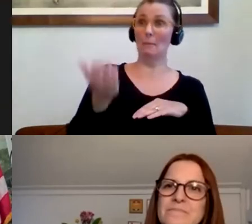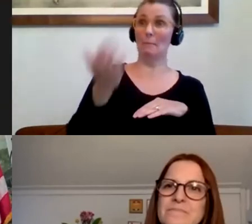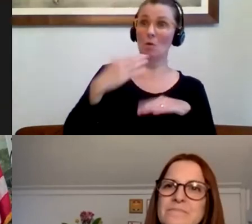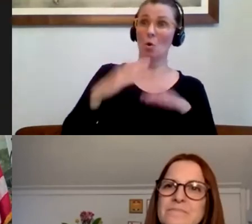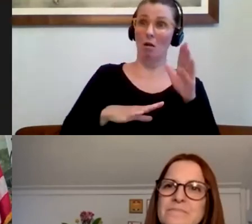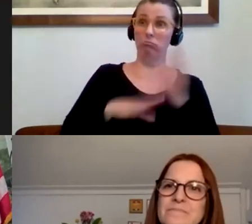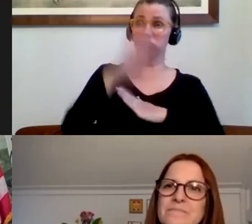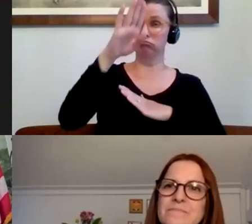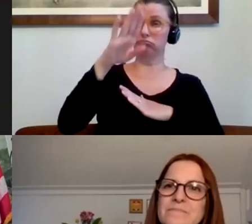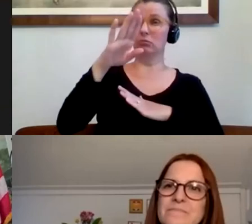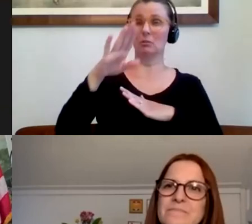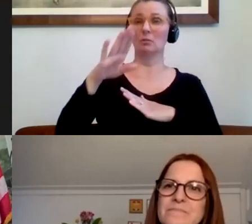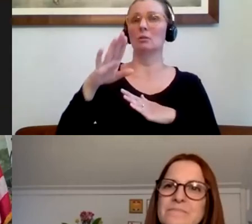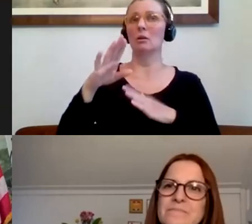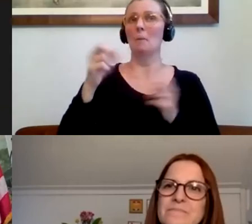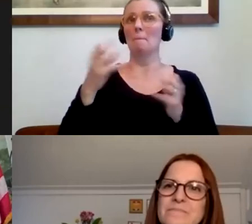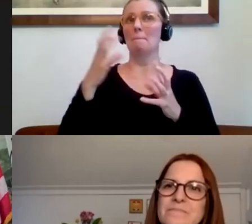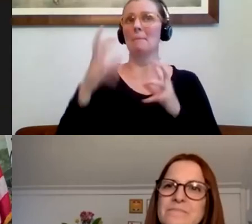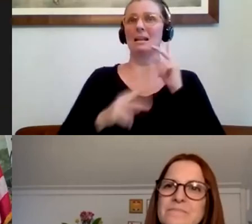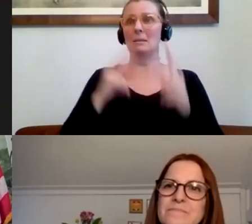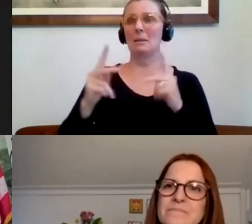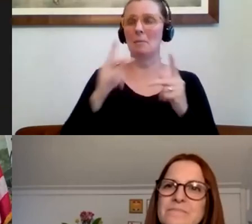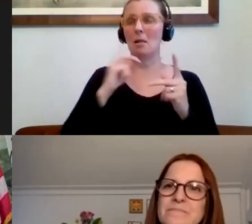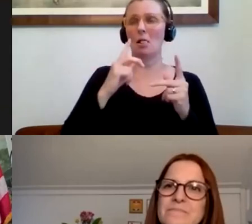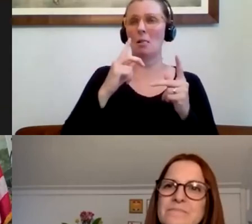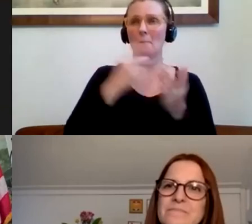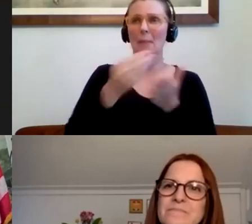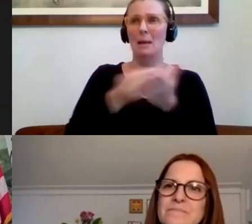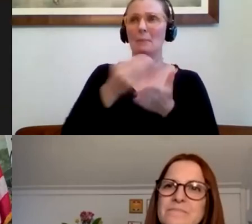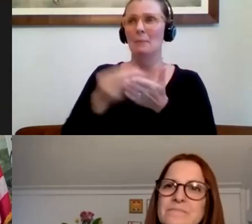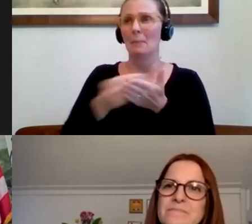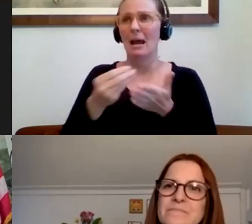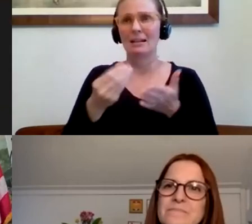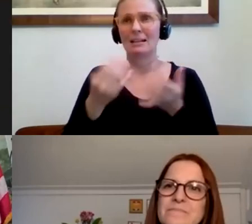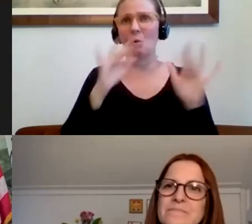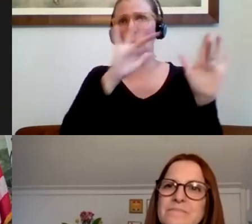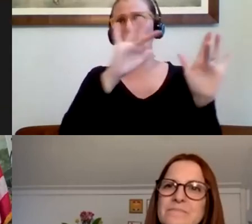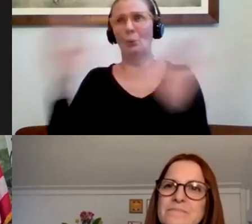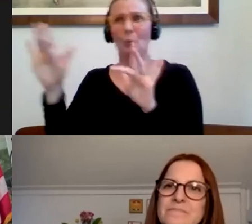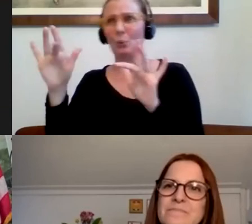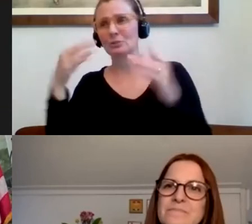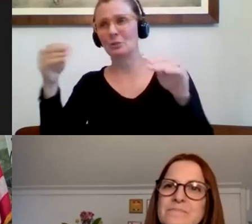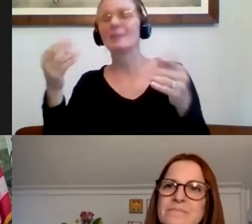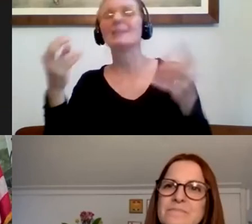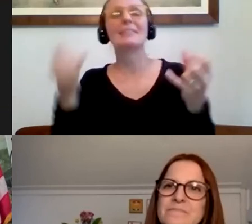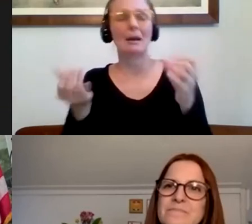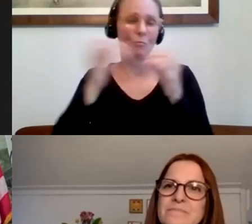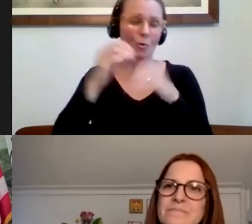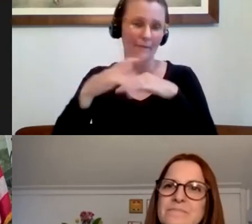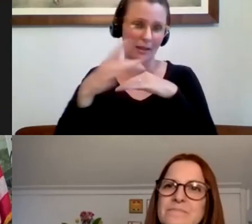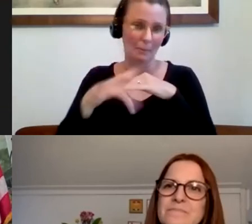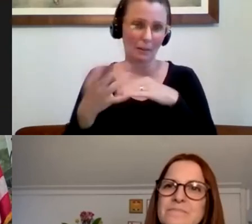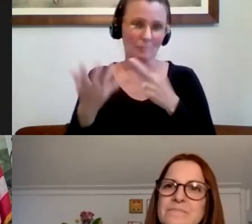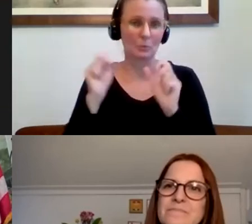But bleach is one of those things that are fairly easy to get, and many people already have that in their households. And the other thing I would just like to add is that